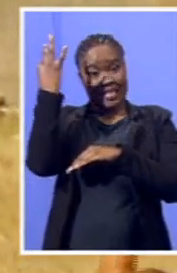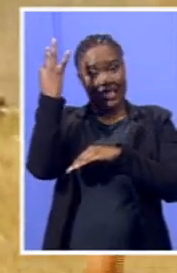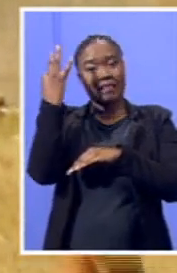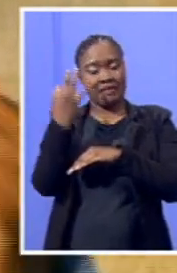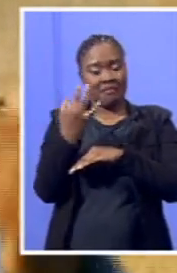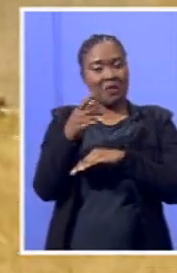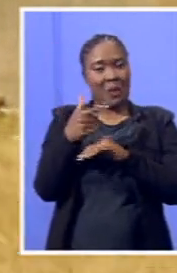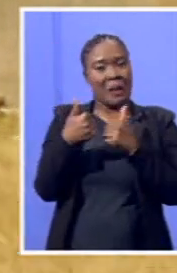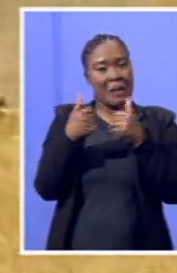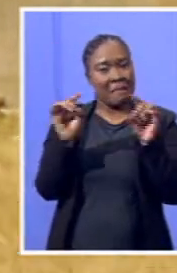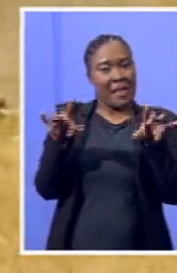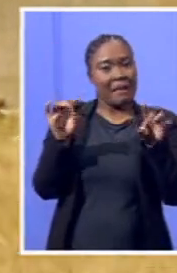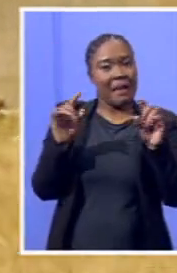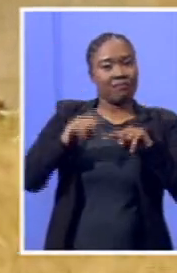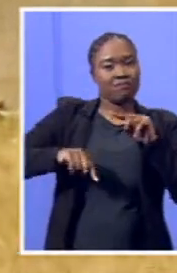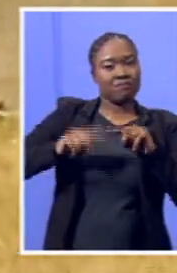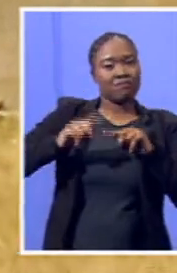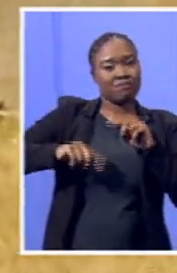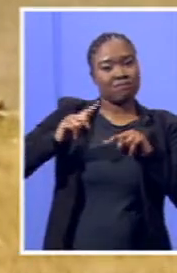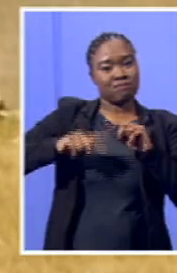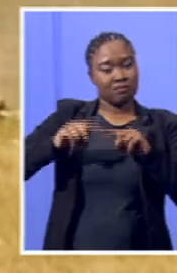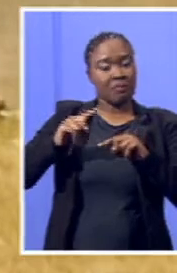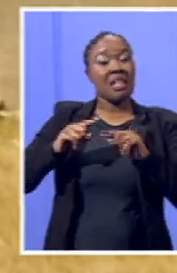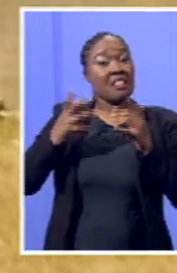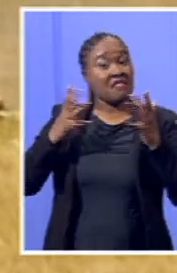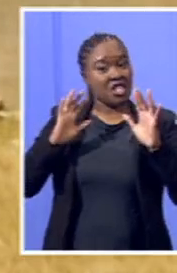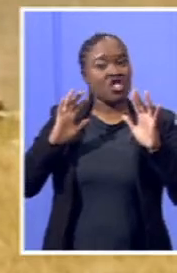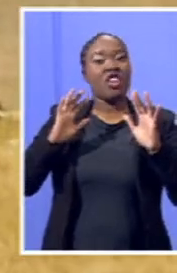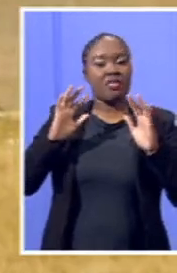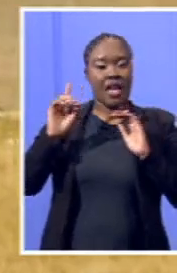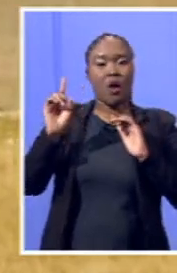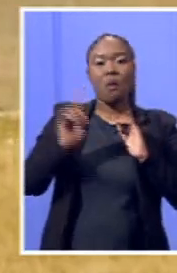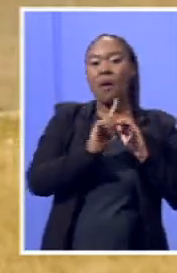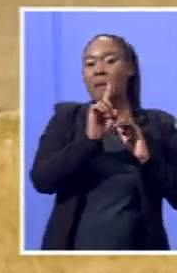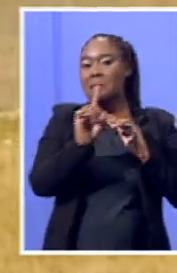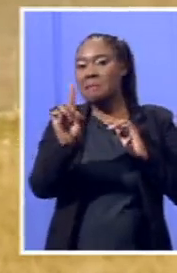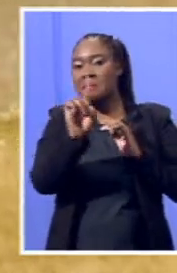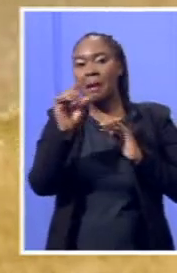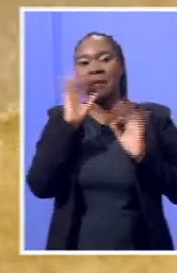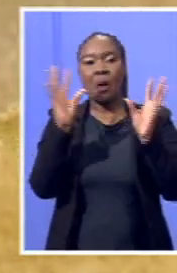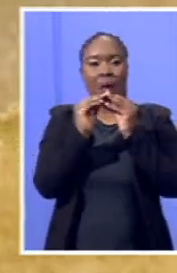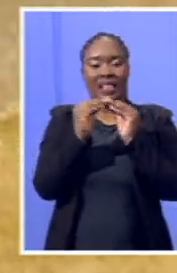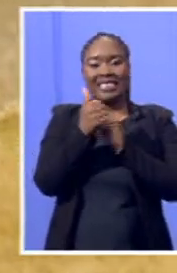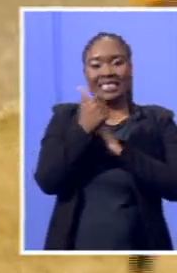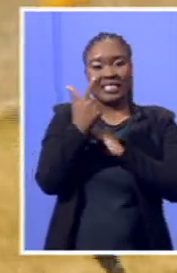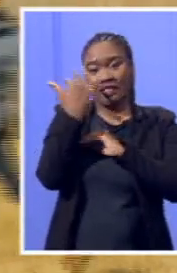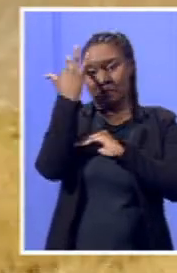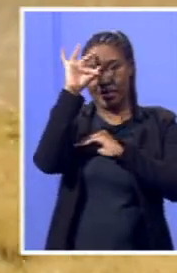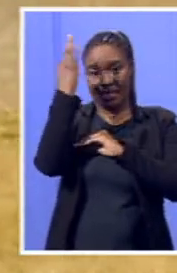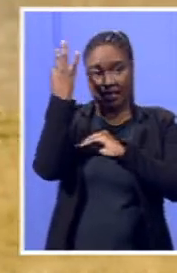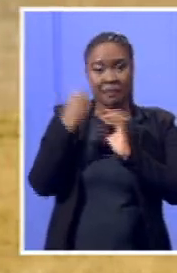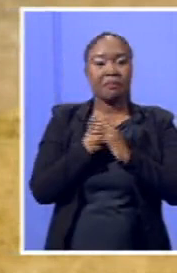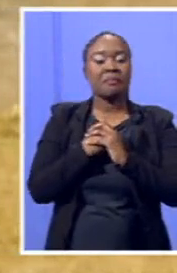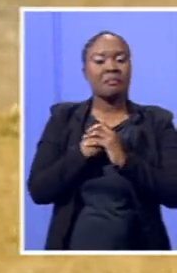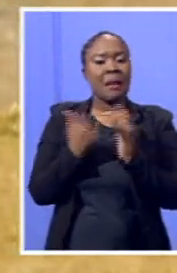other minutes they spent at the walkabout, which makes it 67 minutes. But with me right now is